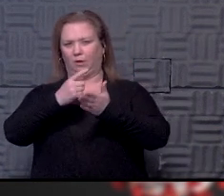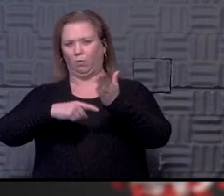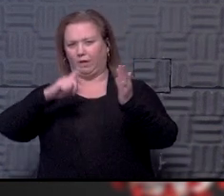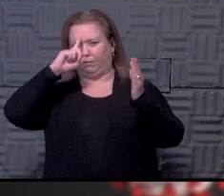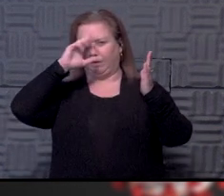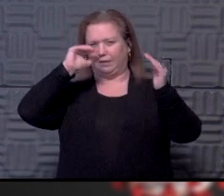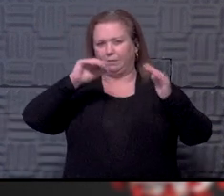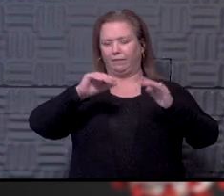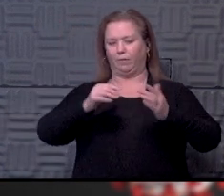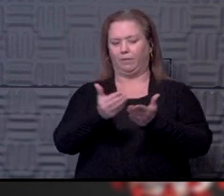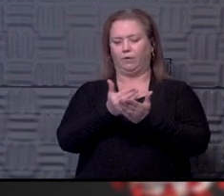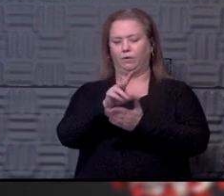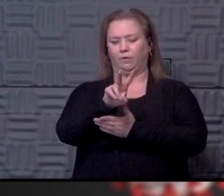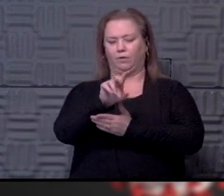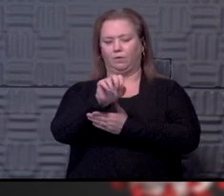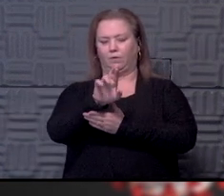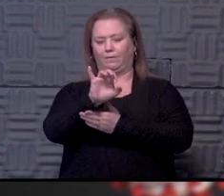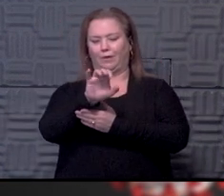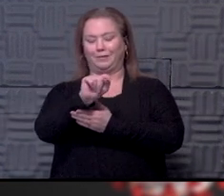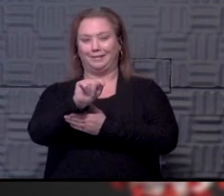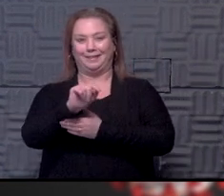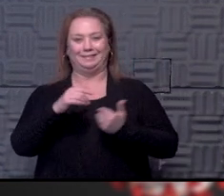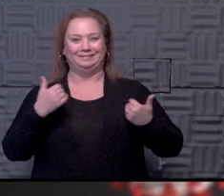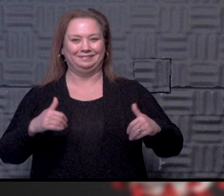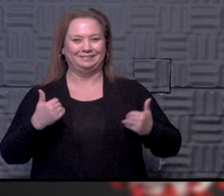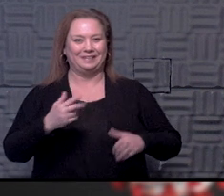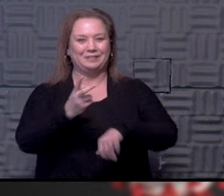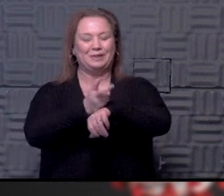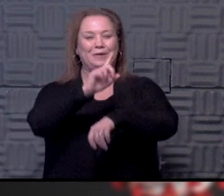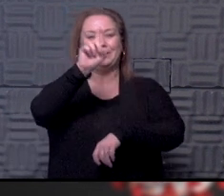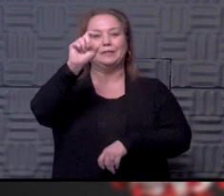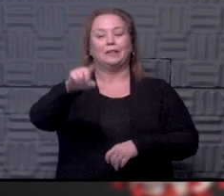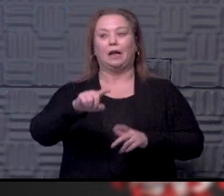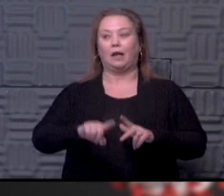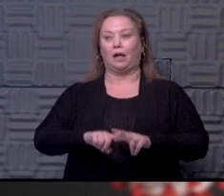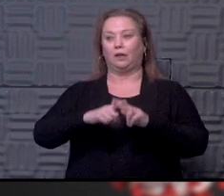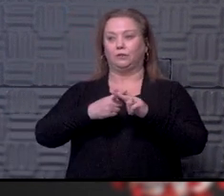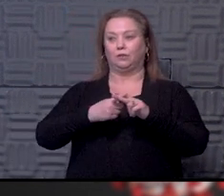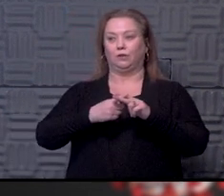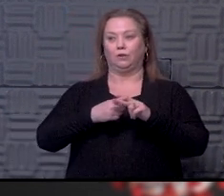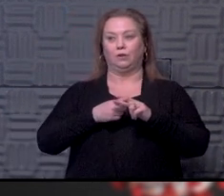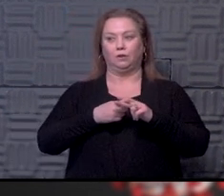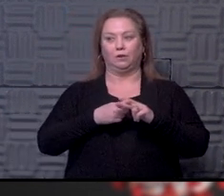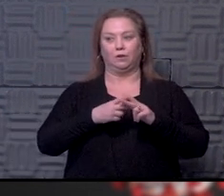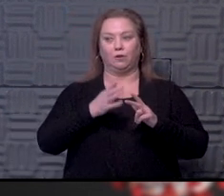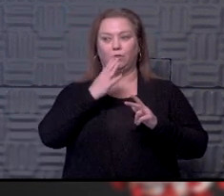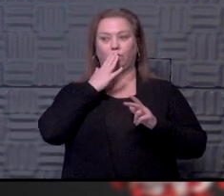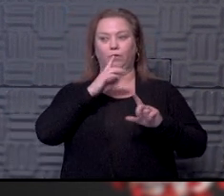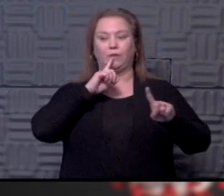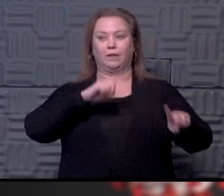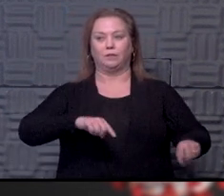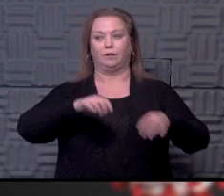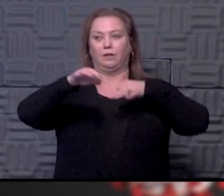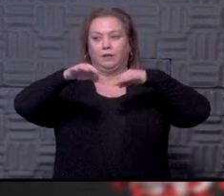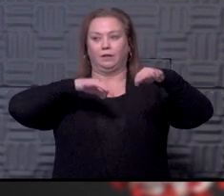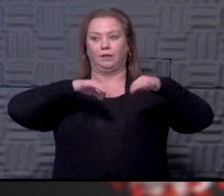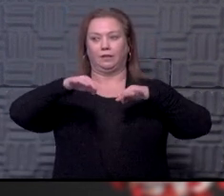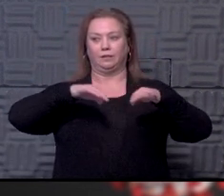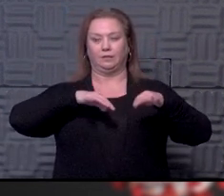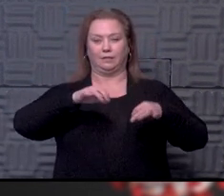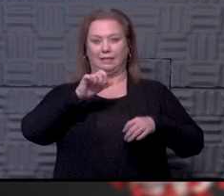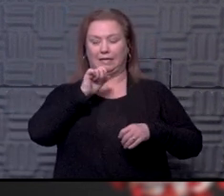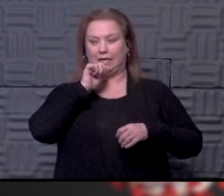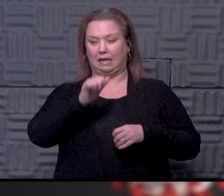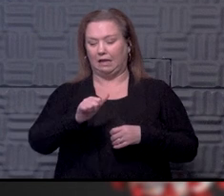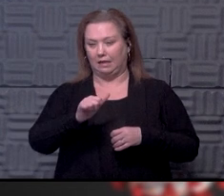from the new variants? Loaded questions. Yeah. Yeah. Well, I'll start because you've had a very good answer and explanation for the